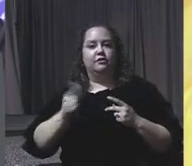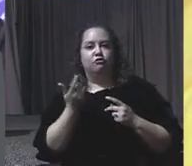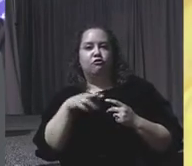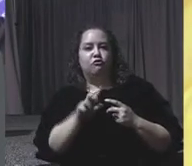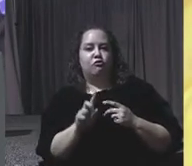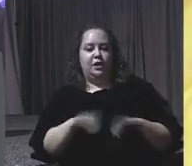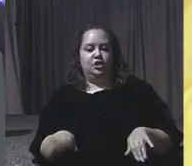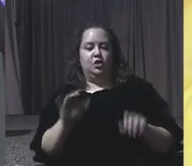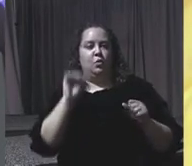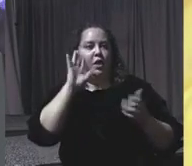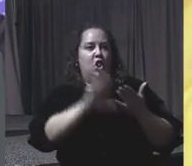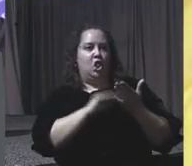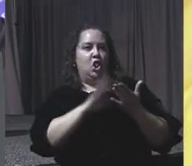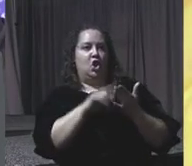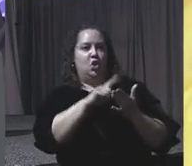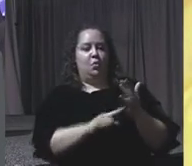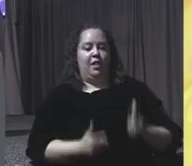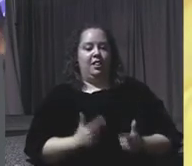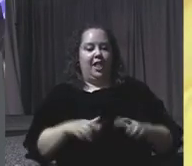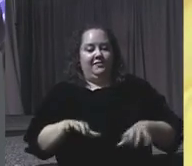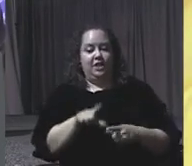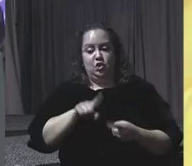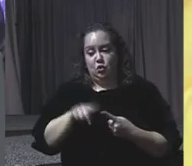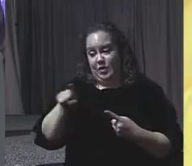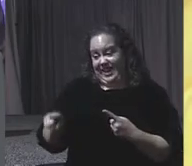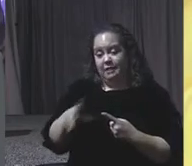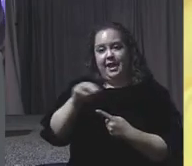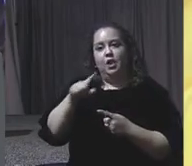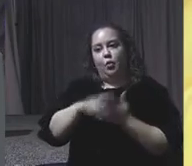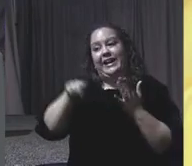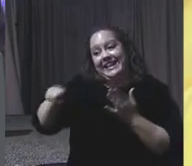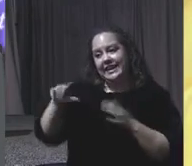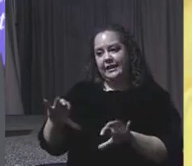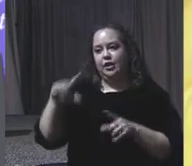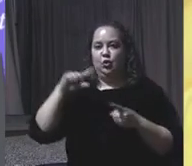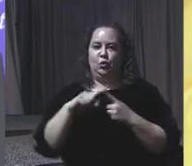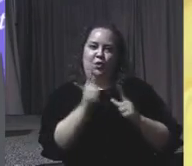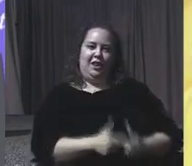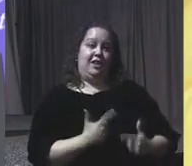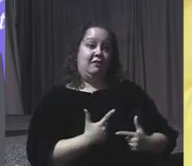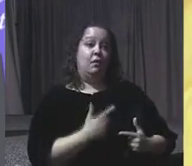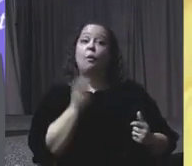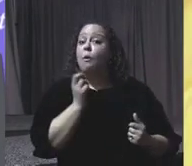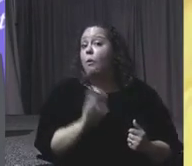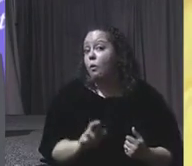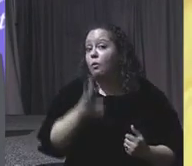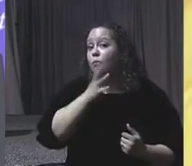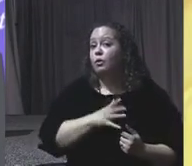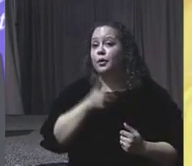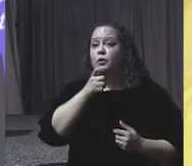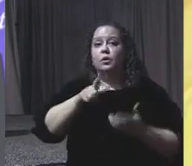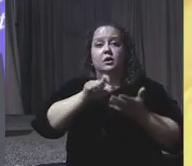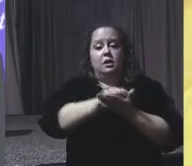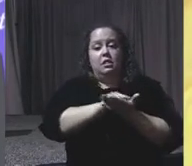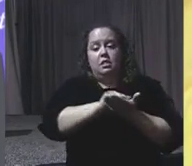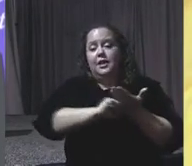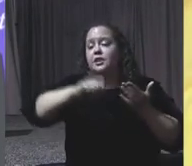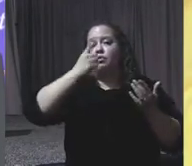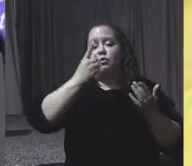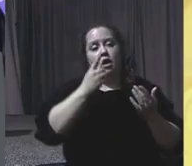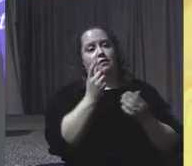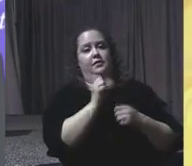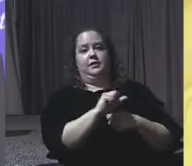learn what life did to him and what he did to life. Or the woman who cleans one of the Smithsonian museums,